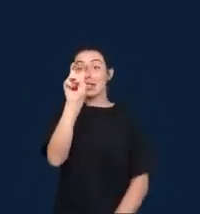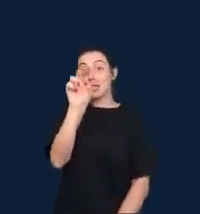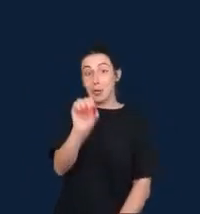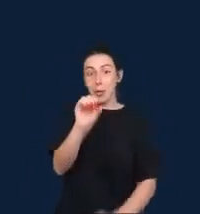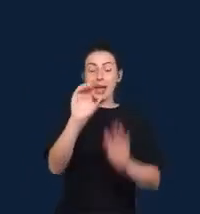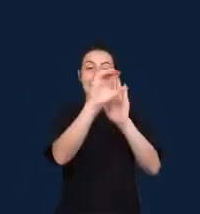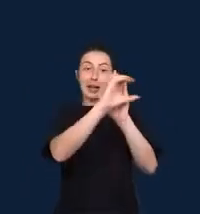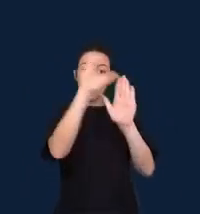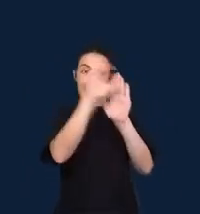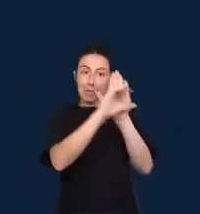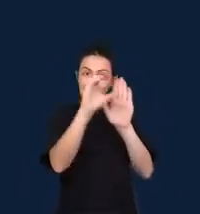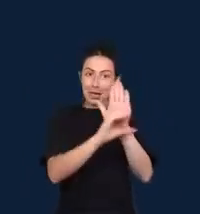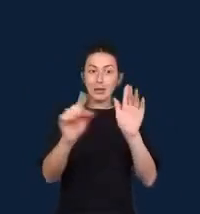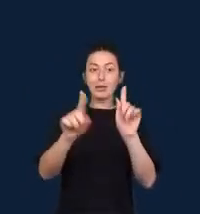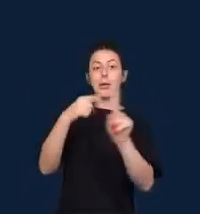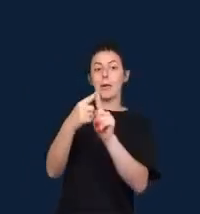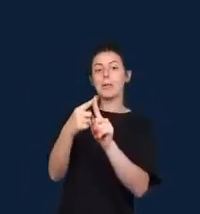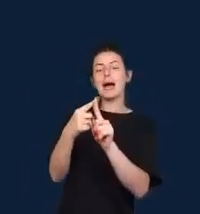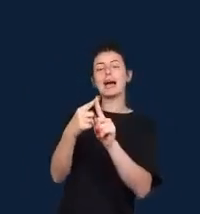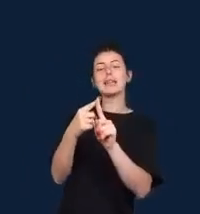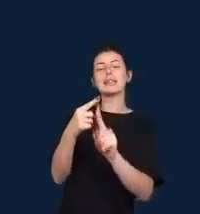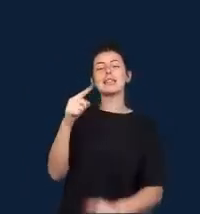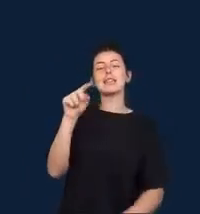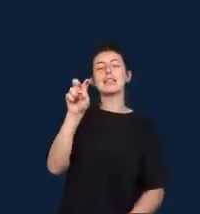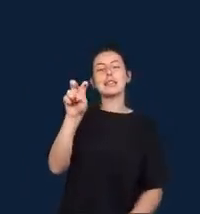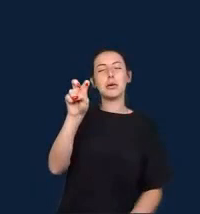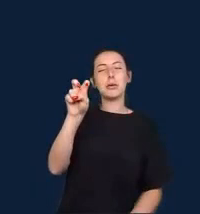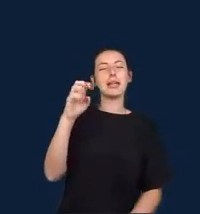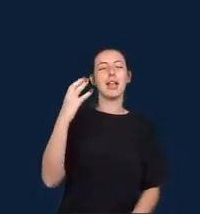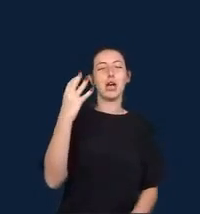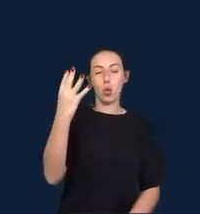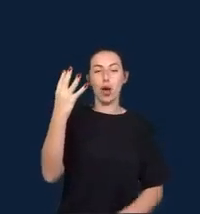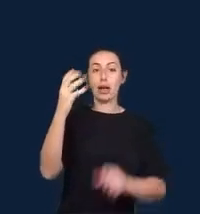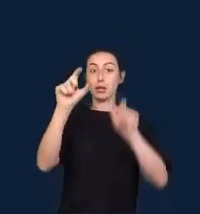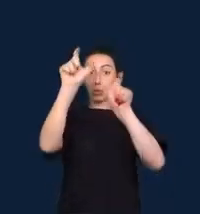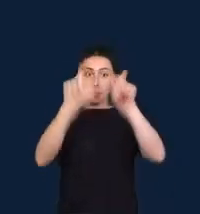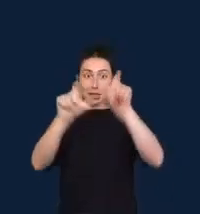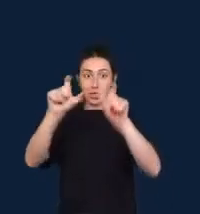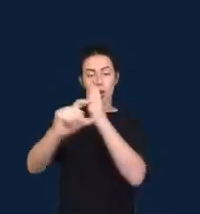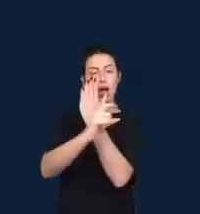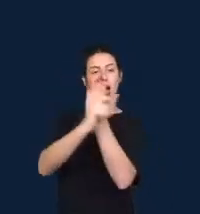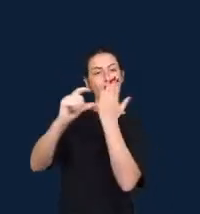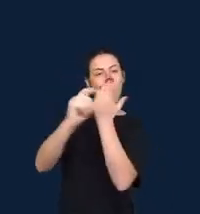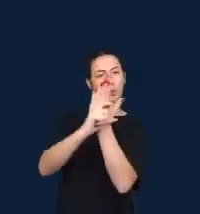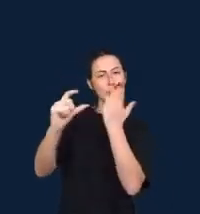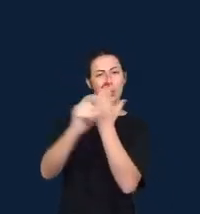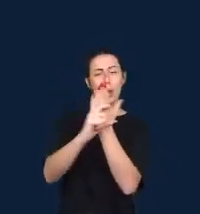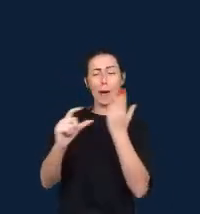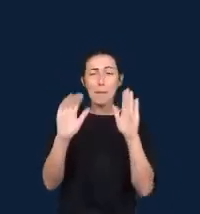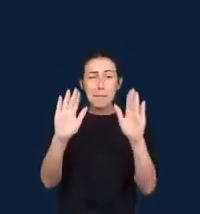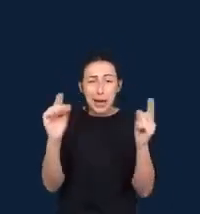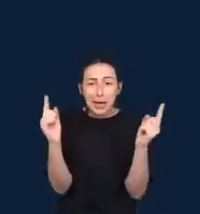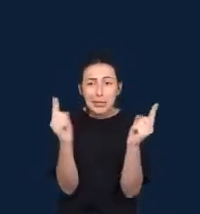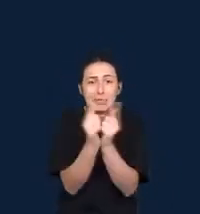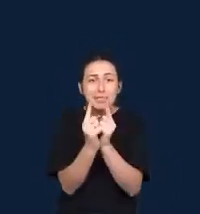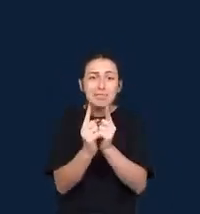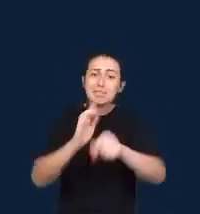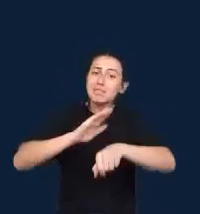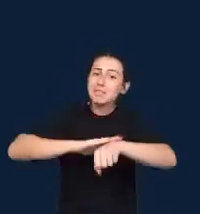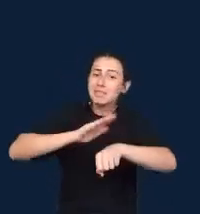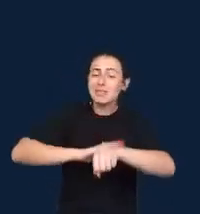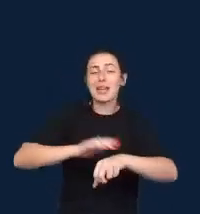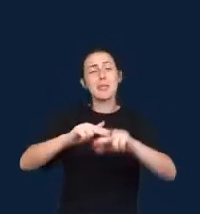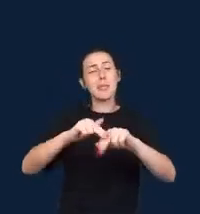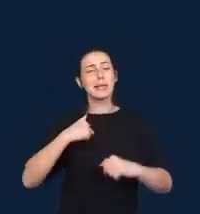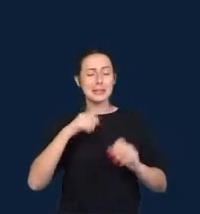So for the purposes of this panel, I organized the insights provided by the many authors of this book